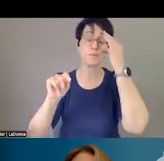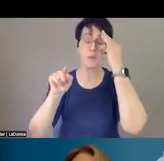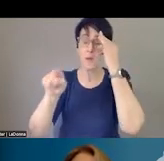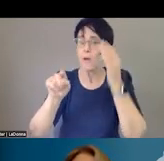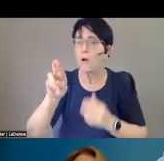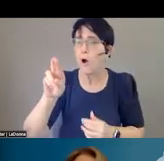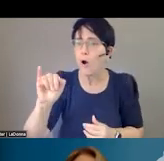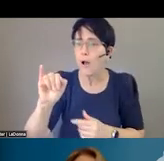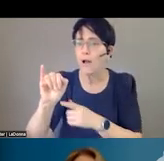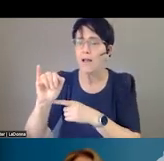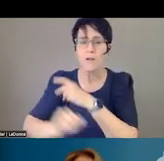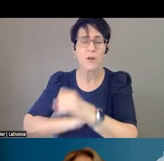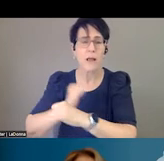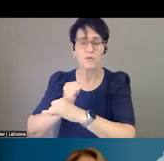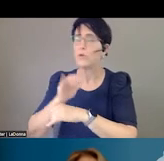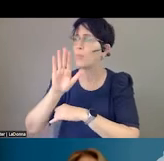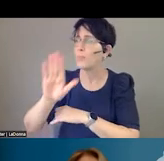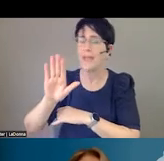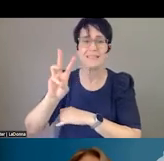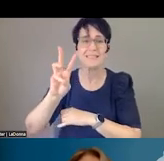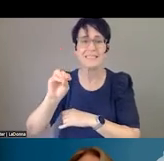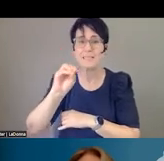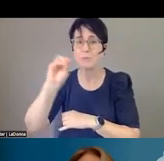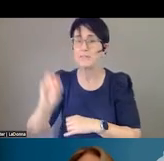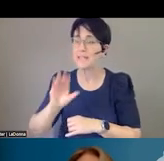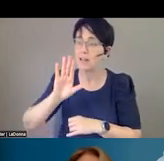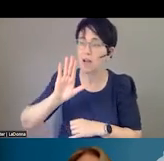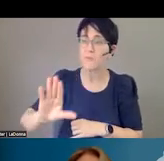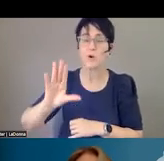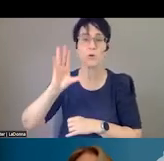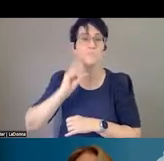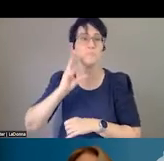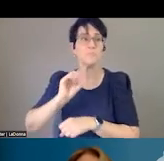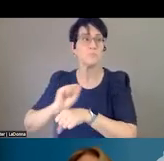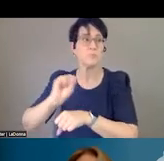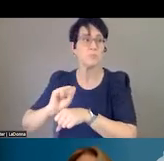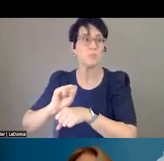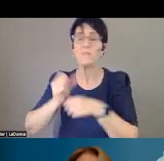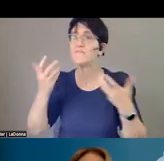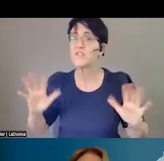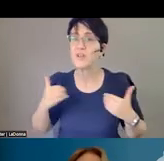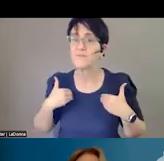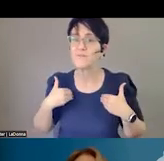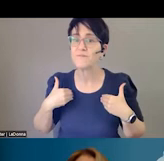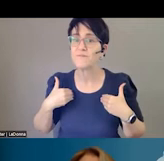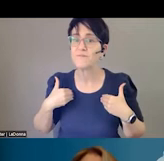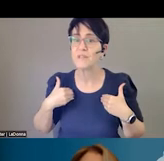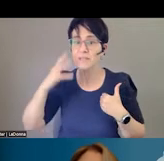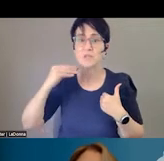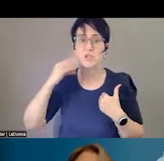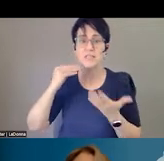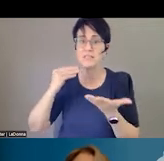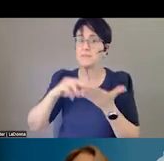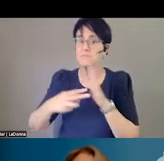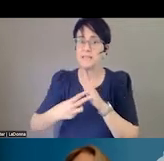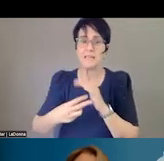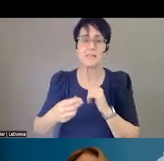lived experience. We're really behind having those pathways, the training, and the support. We have pockets of